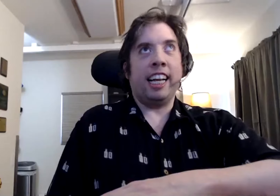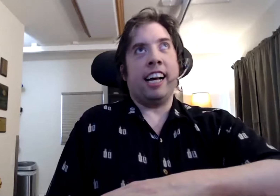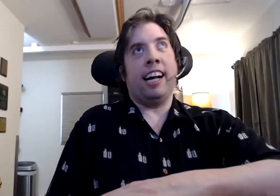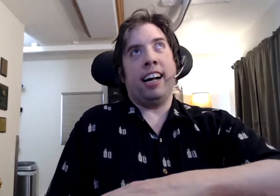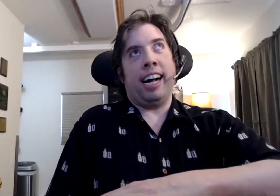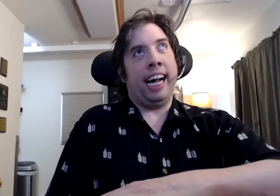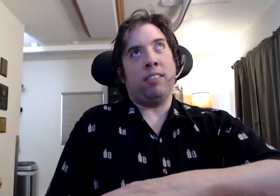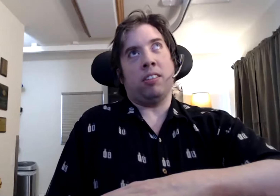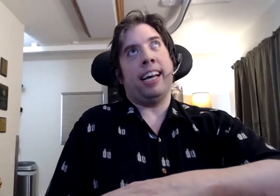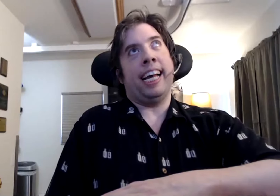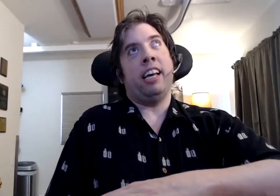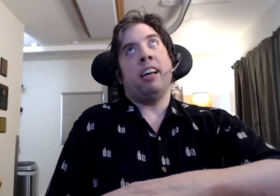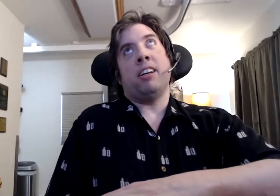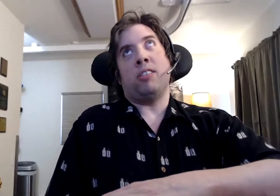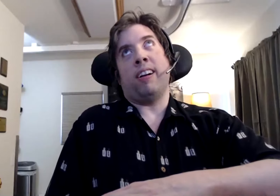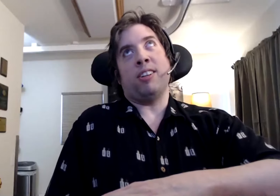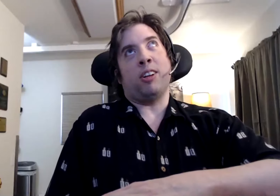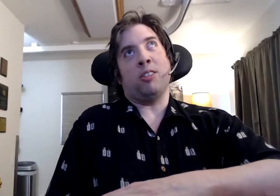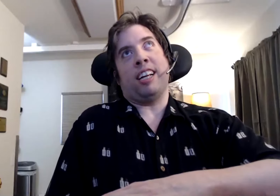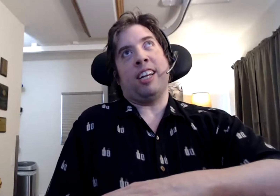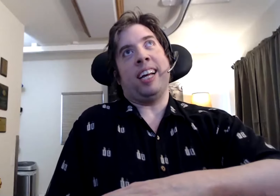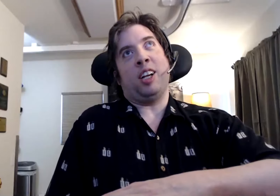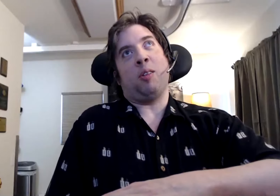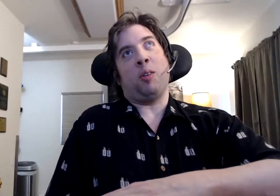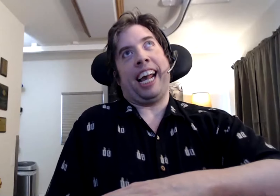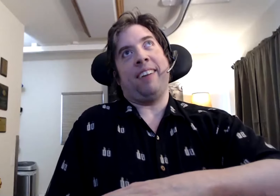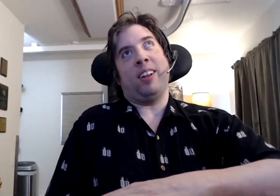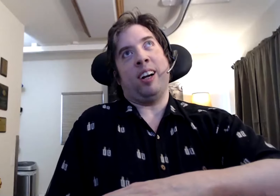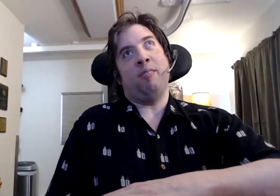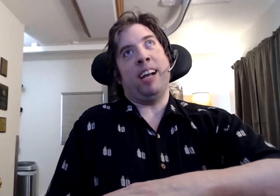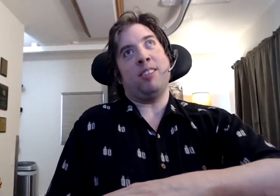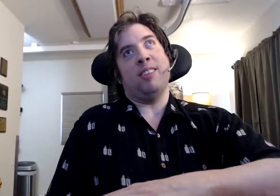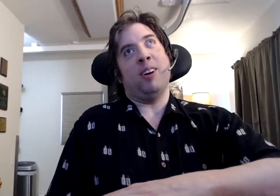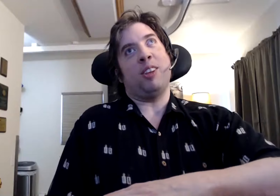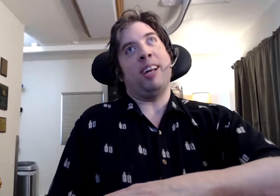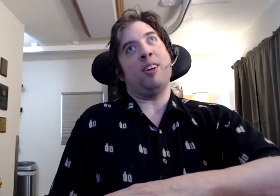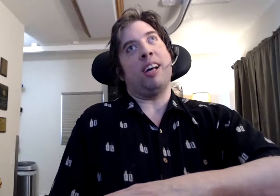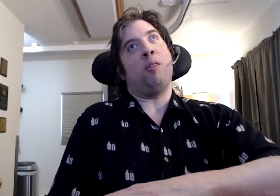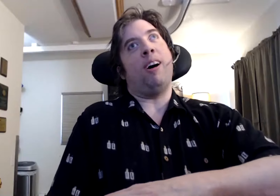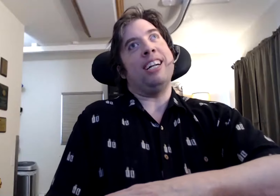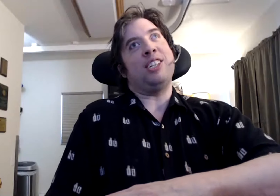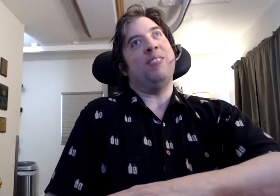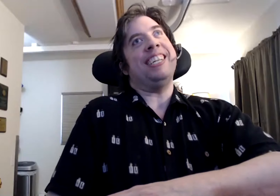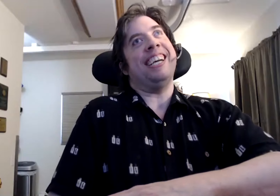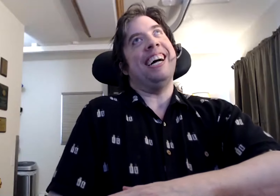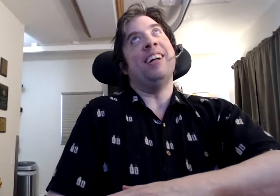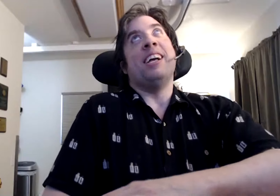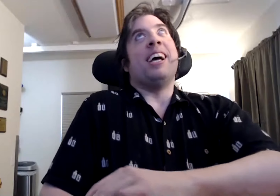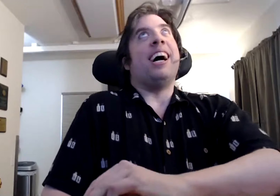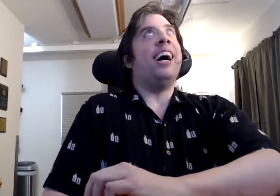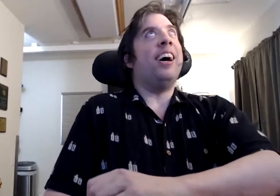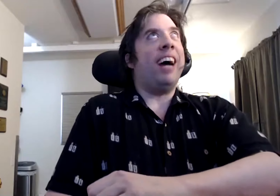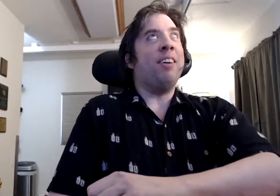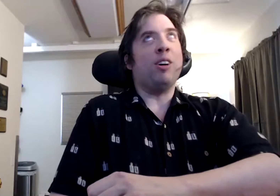Shane, uh, I have to say, serious doesn't seem to be in your vocabulary. Based on most of videos I've watched. But, uh,